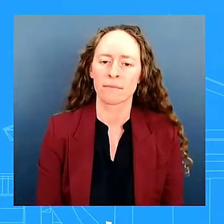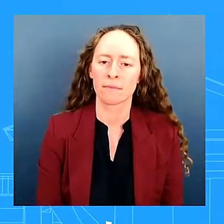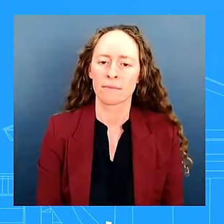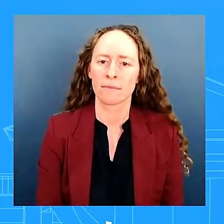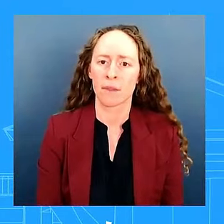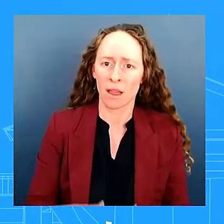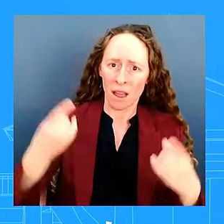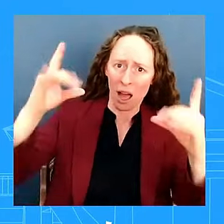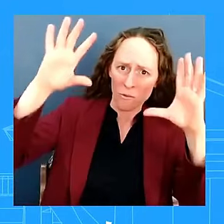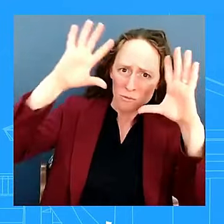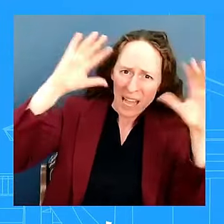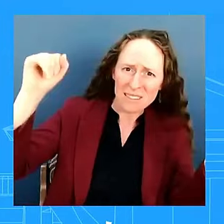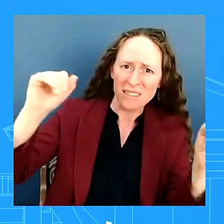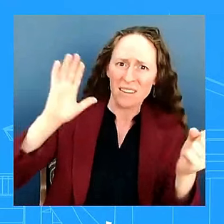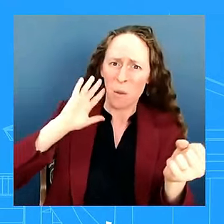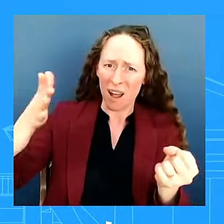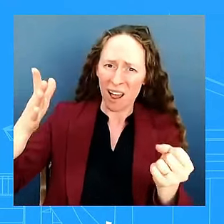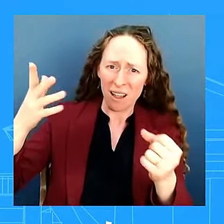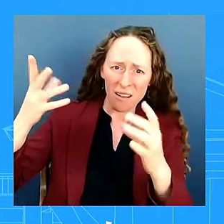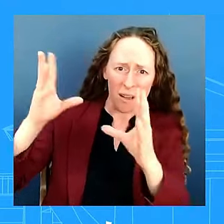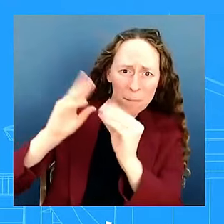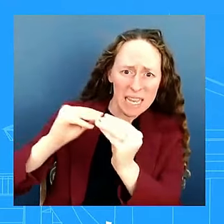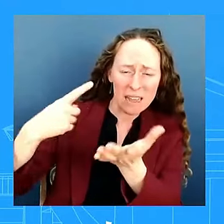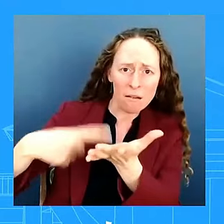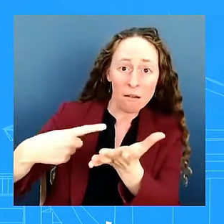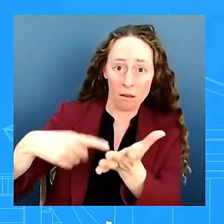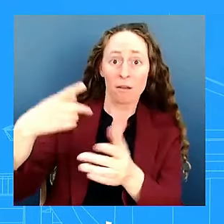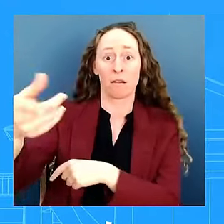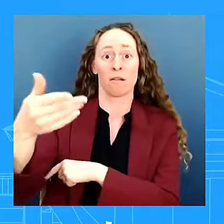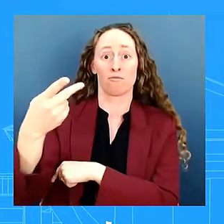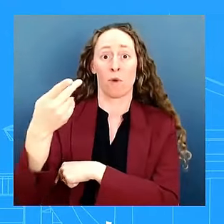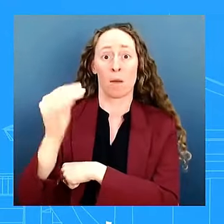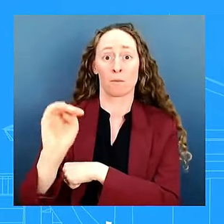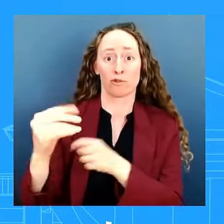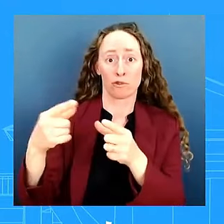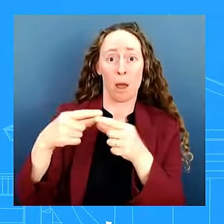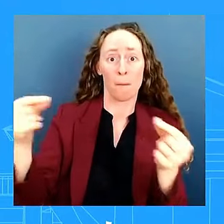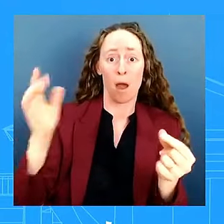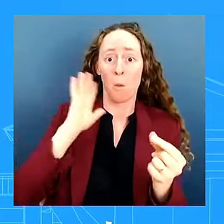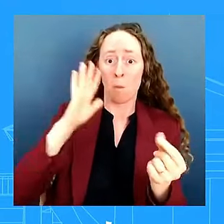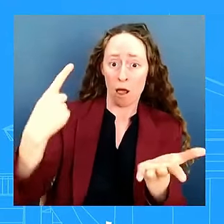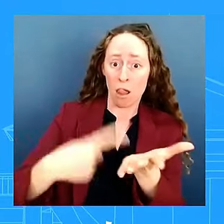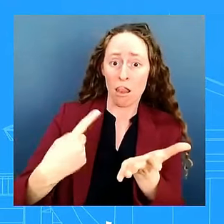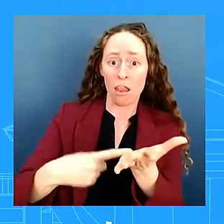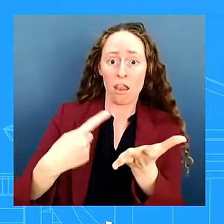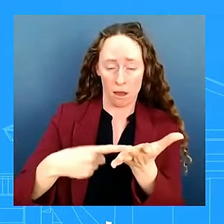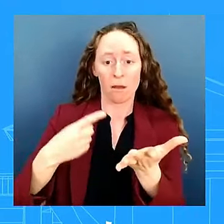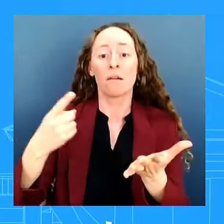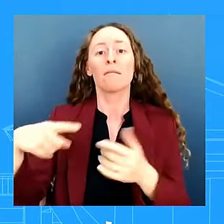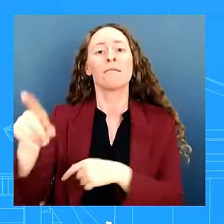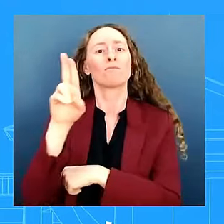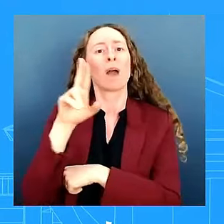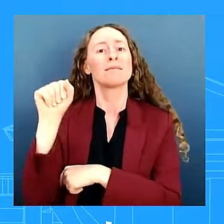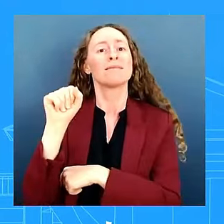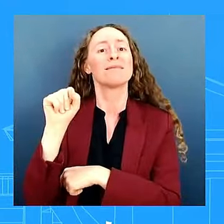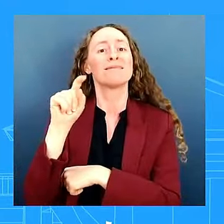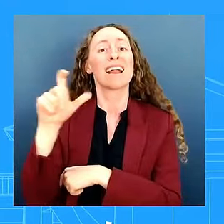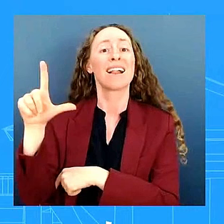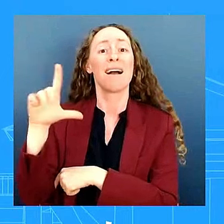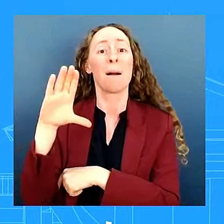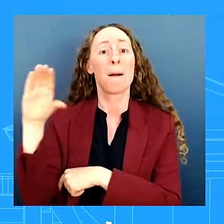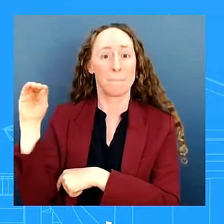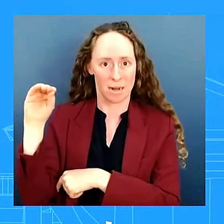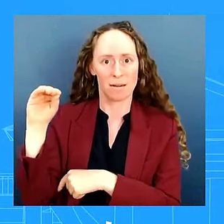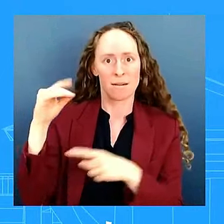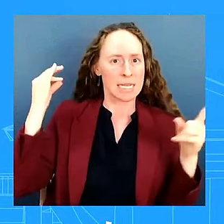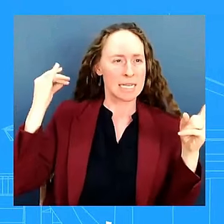be on u.s steel um acquisition by nippon steel look i don't have anything as it relates to nippon steel i don't have anything